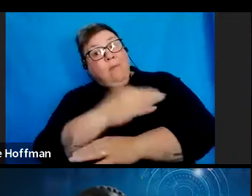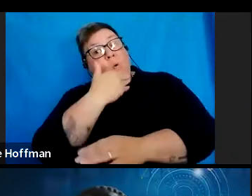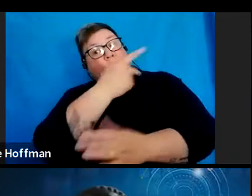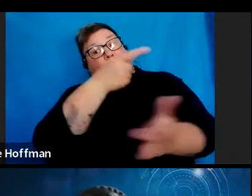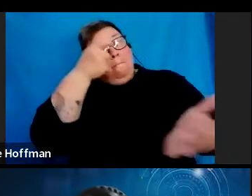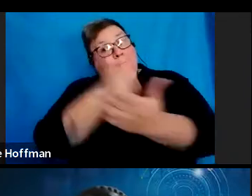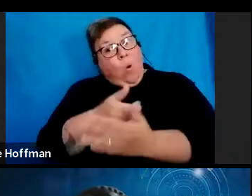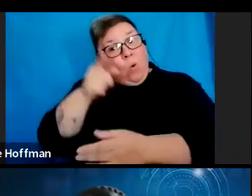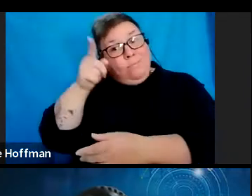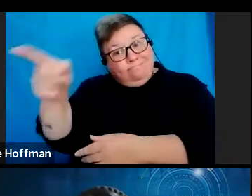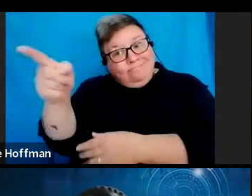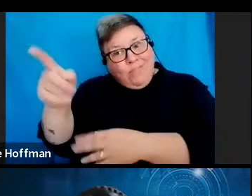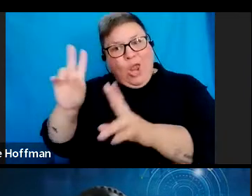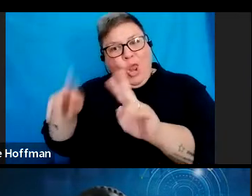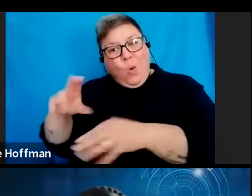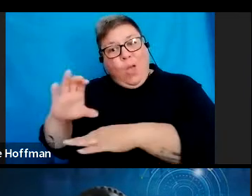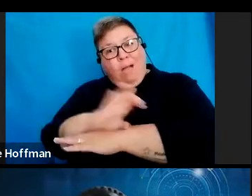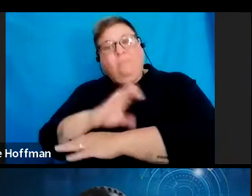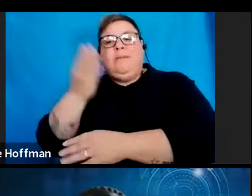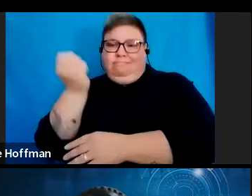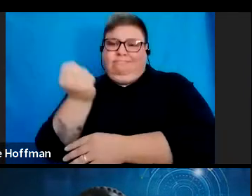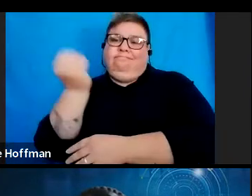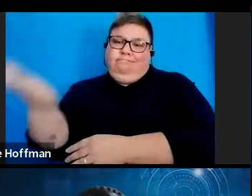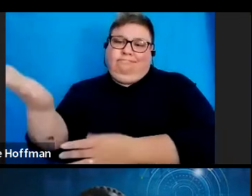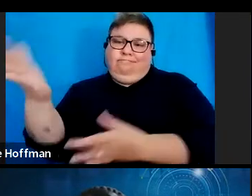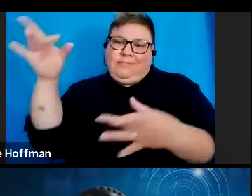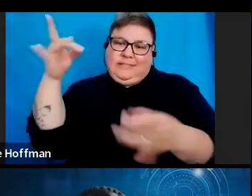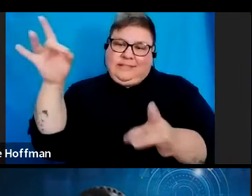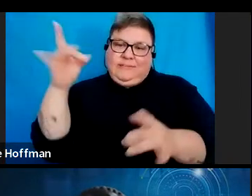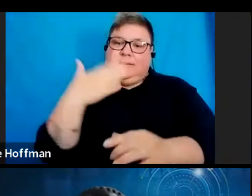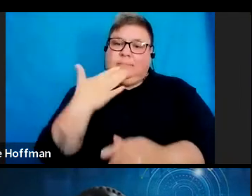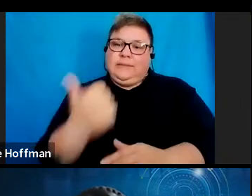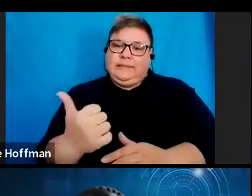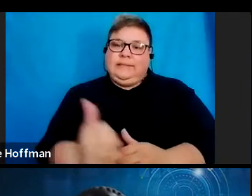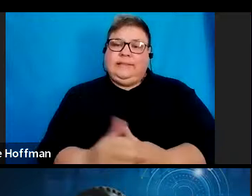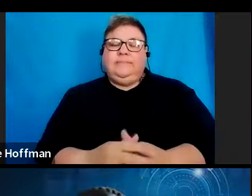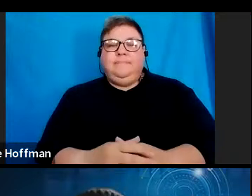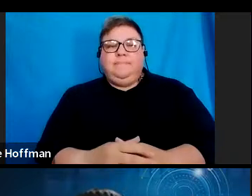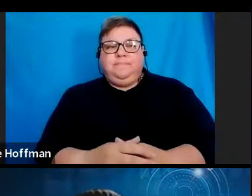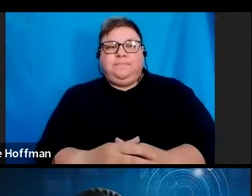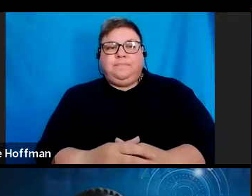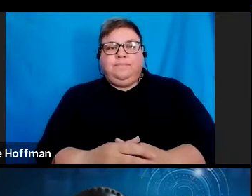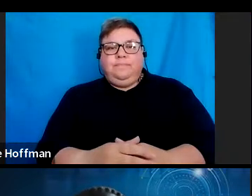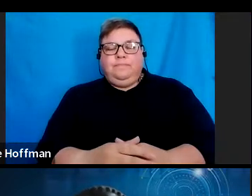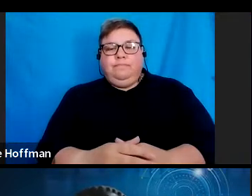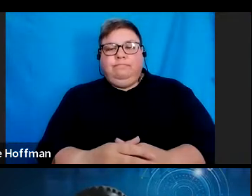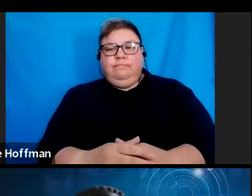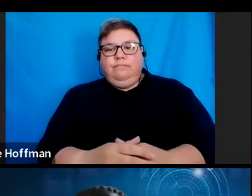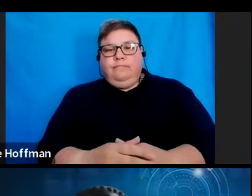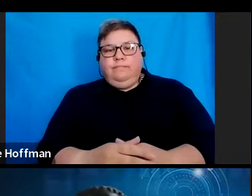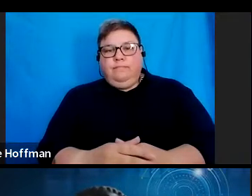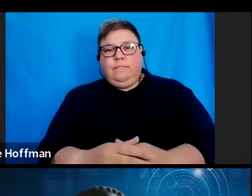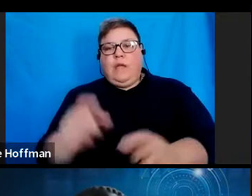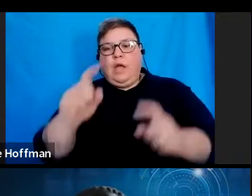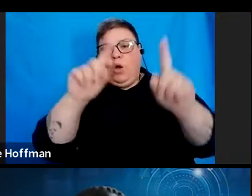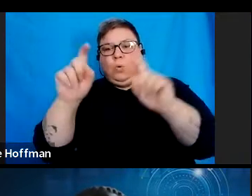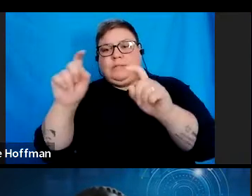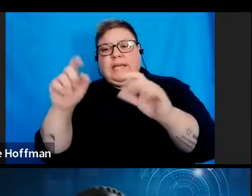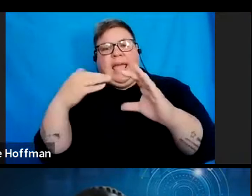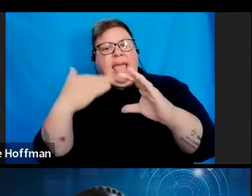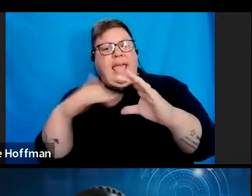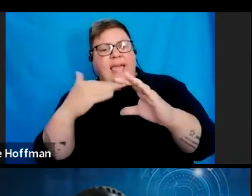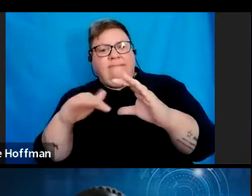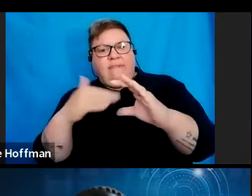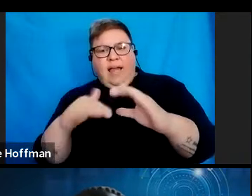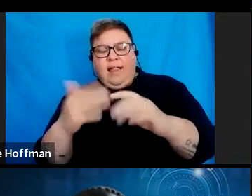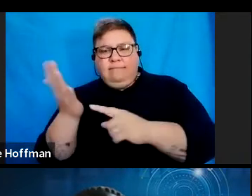to obtain the tax certificate. Thank you. Thank you, Lindsay. Our next question is e-filing related, and this